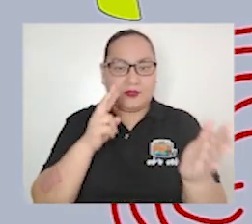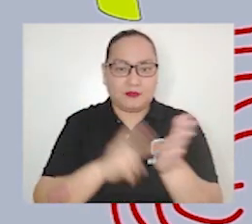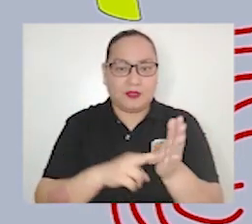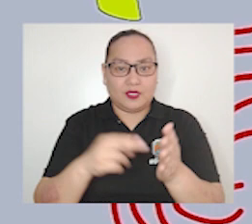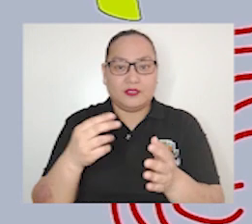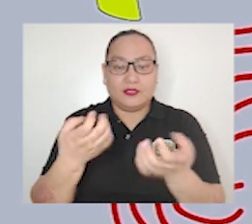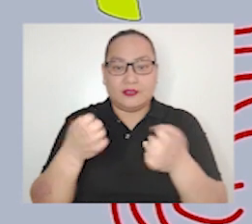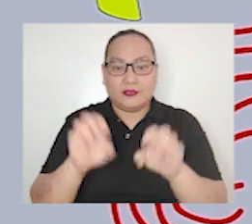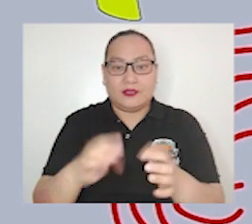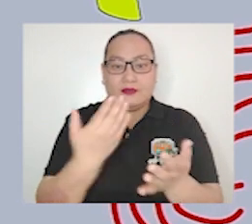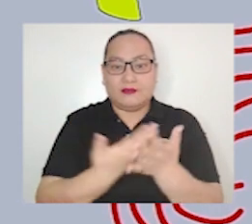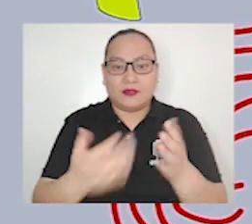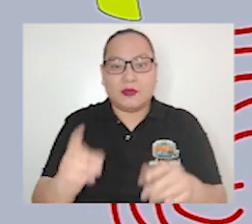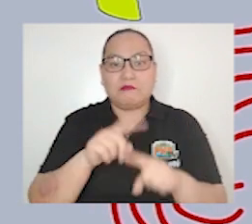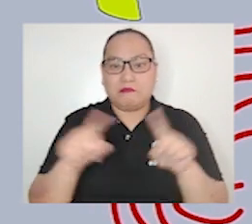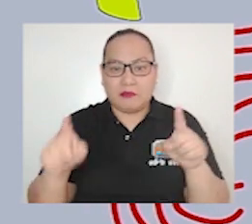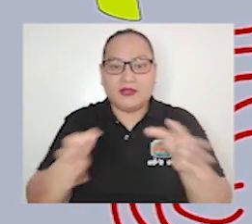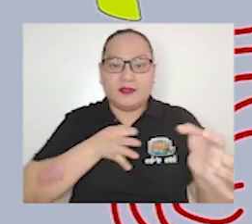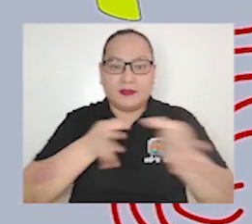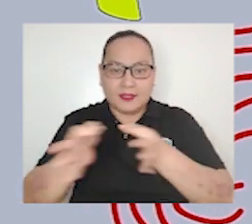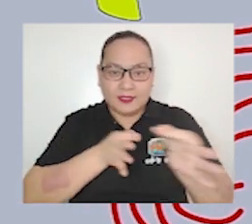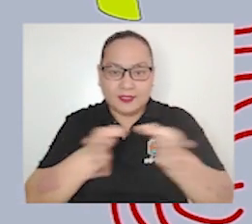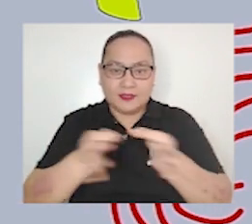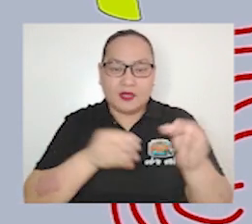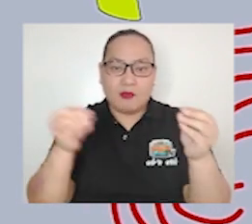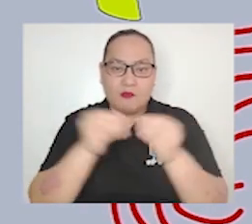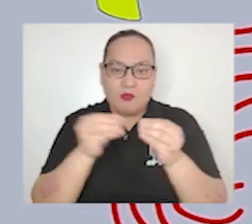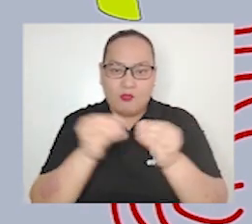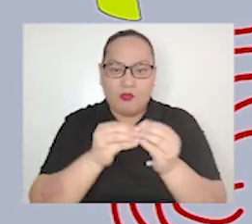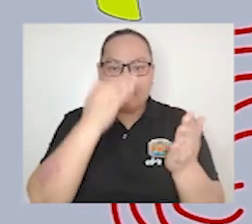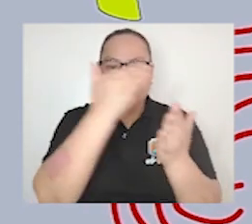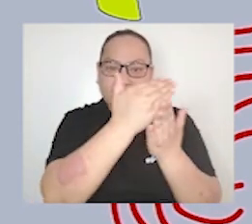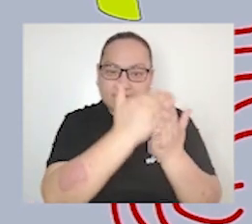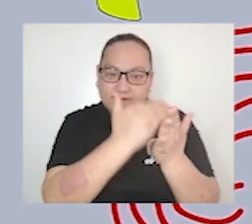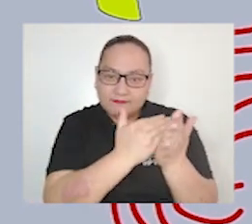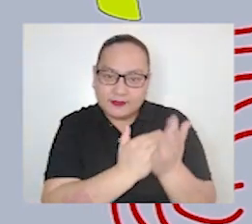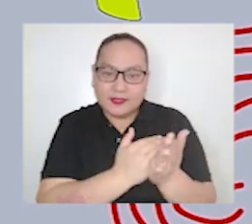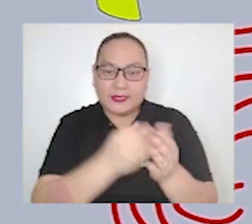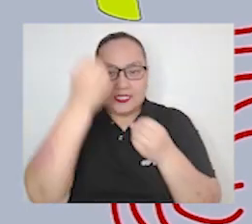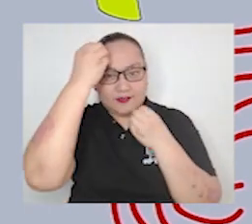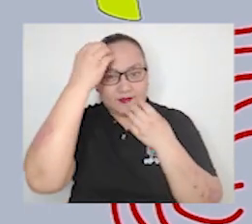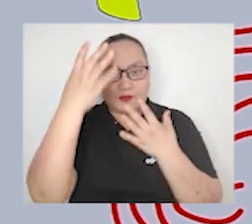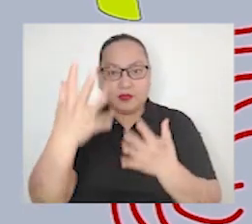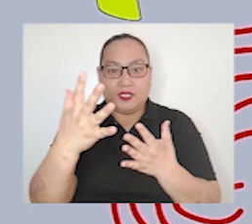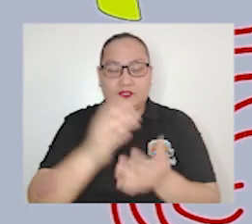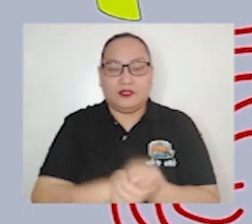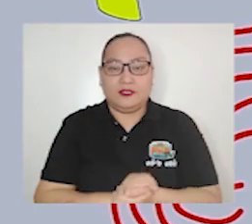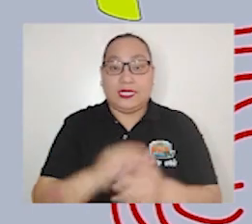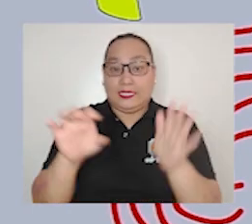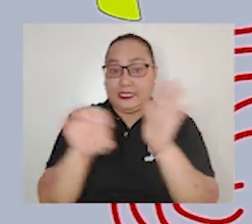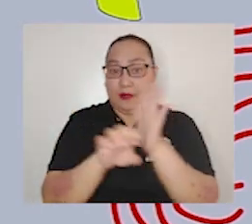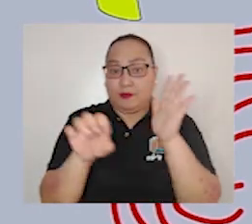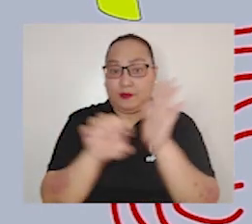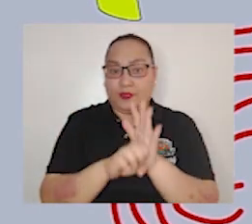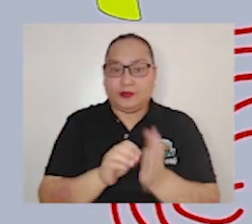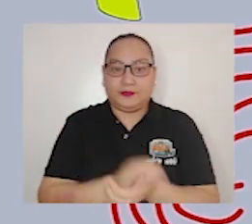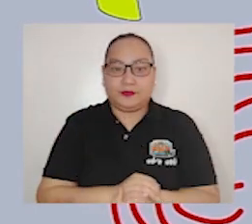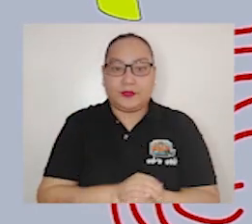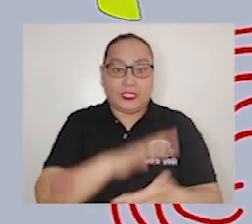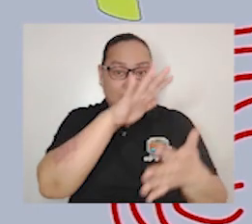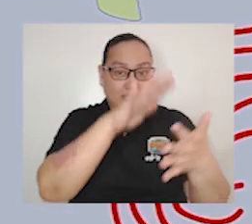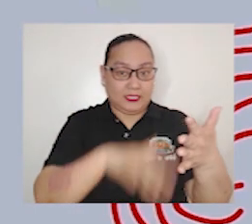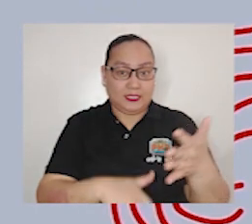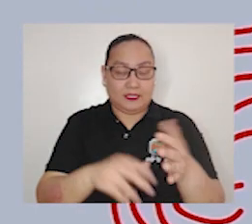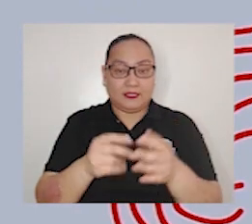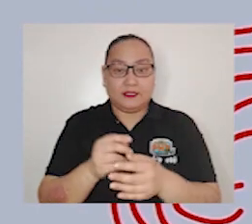but they elaborate more or give detailed information For example in